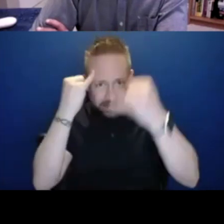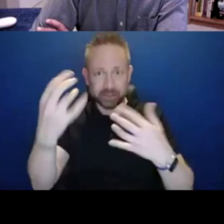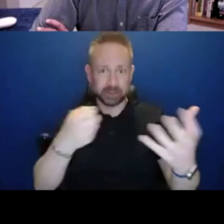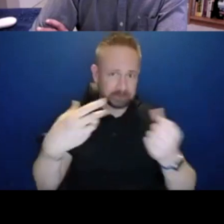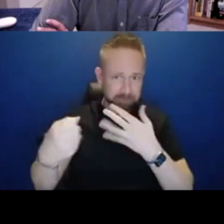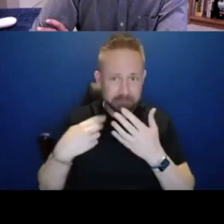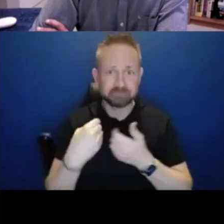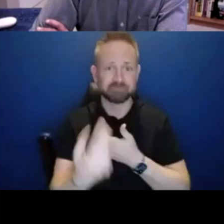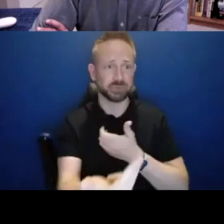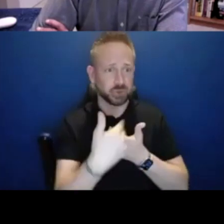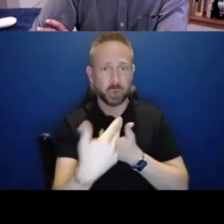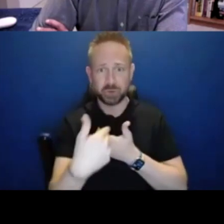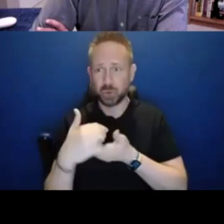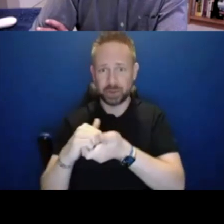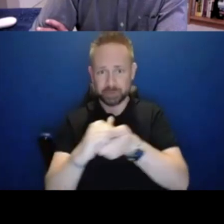phases.